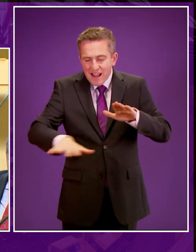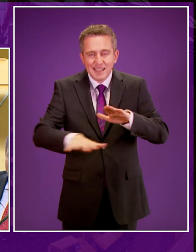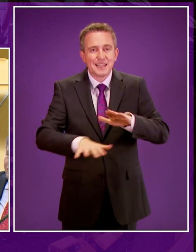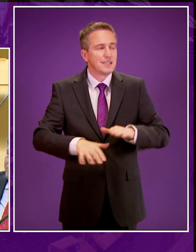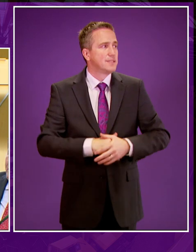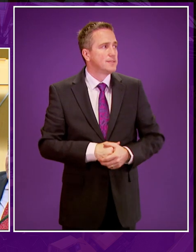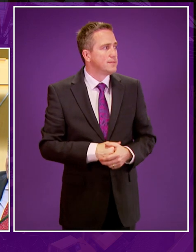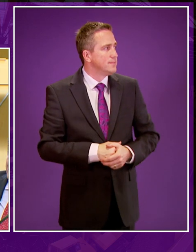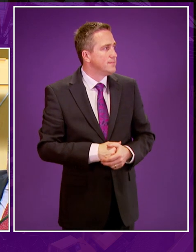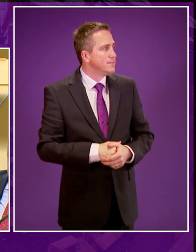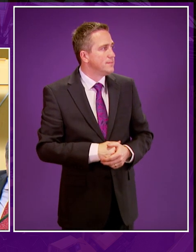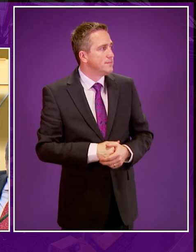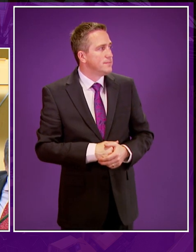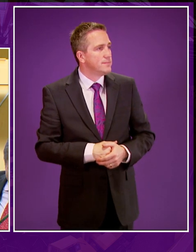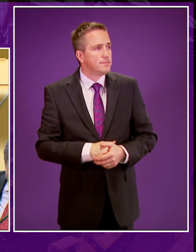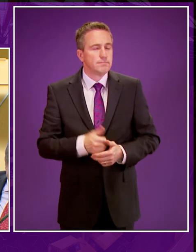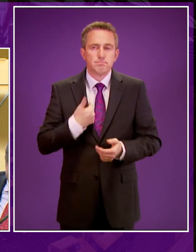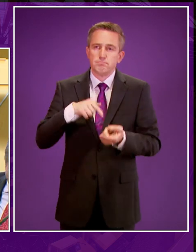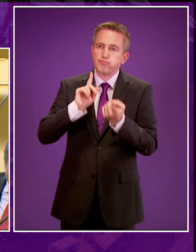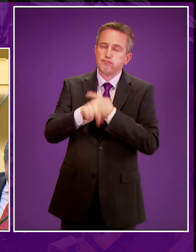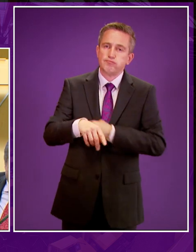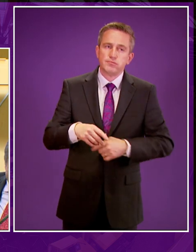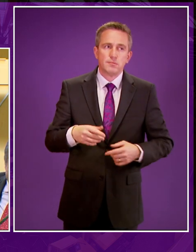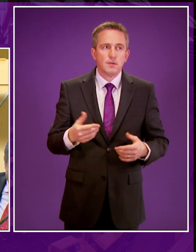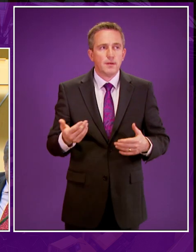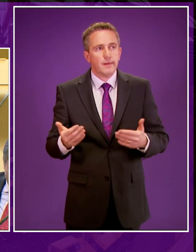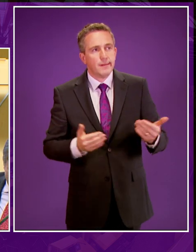Paul Wheelhouse. What to say, Presiding Officer?